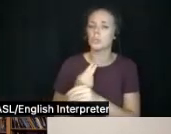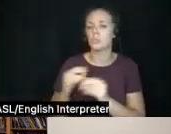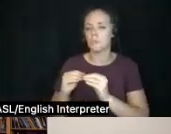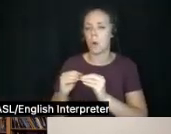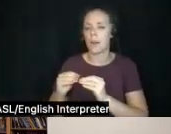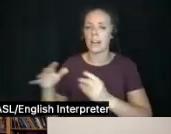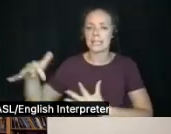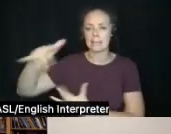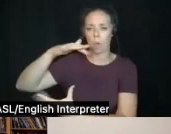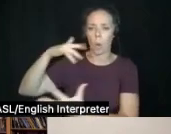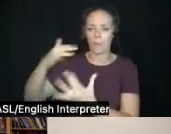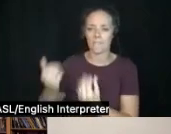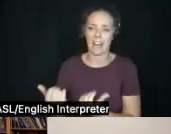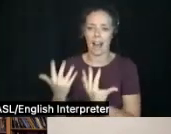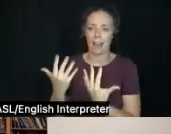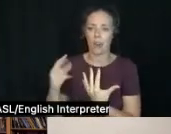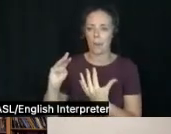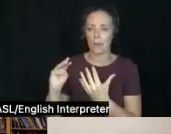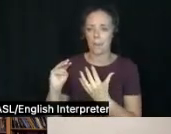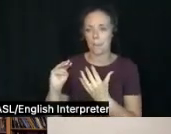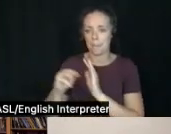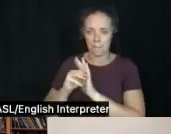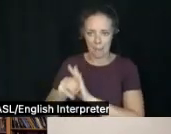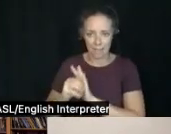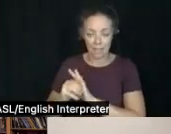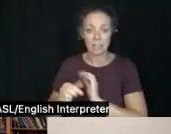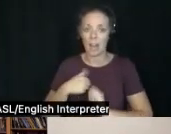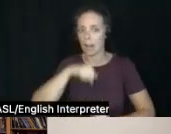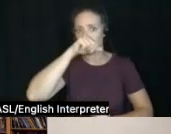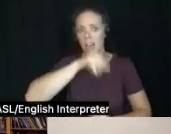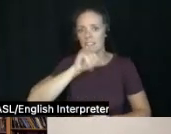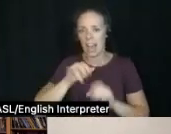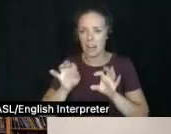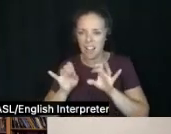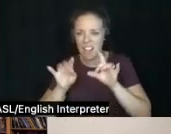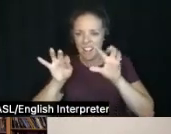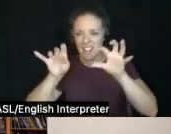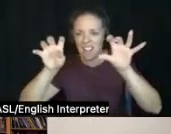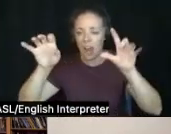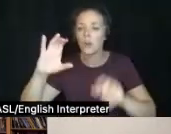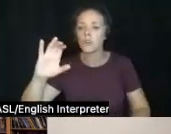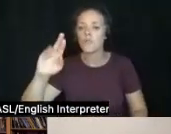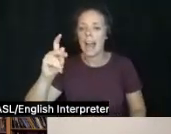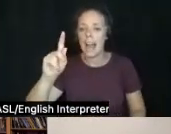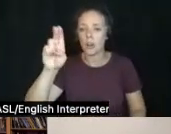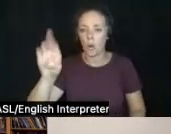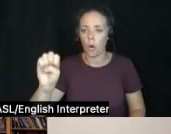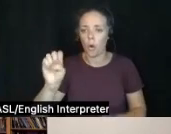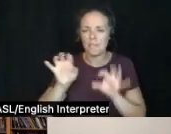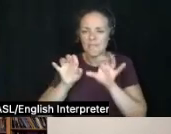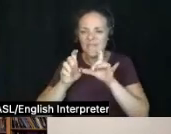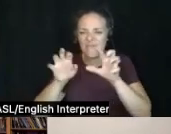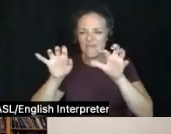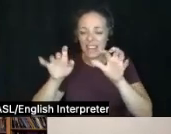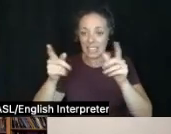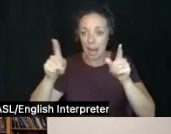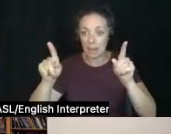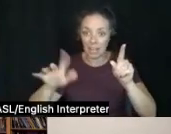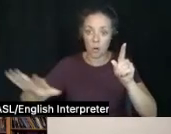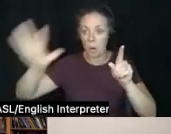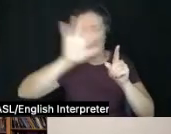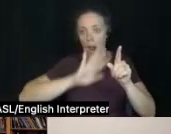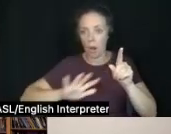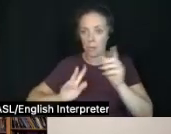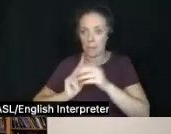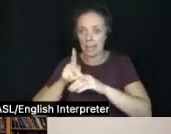I love the pattern that's happening kind of that crackle pattern that's happening around the plant image. Those